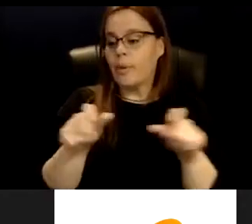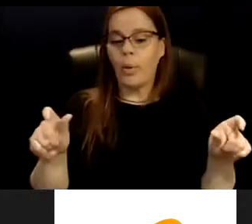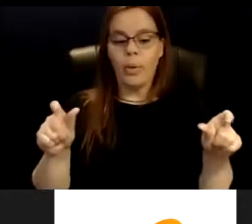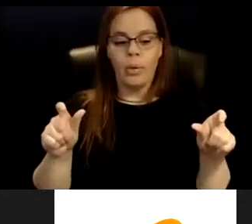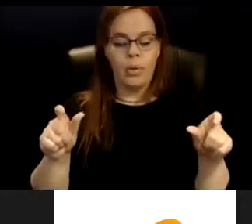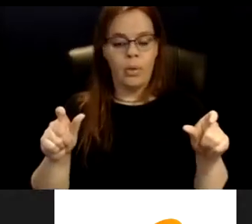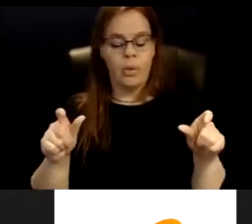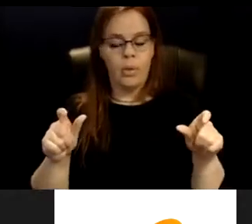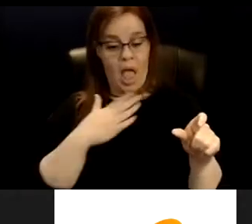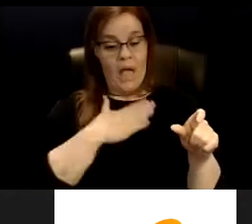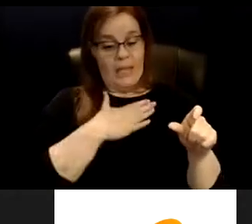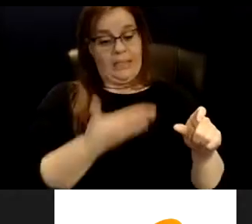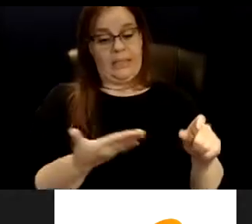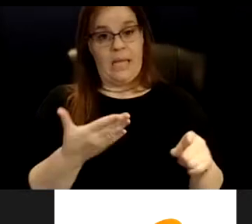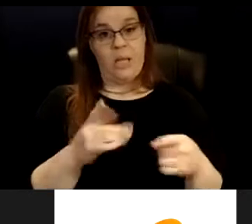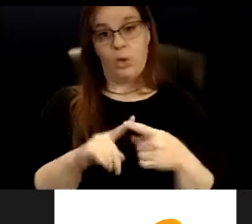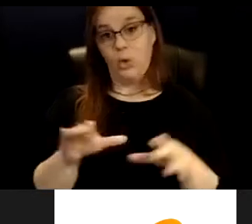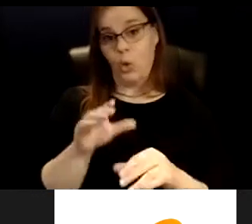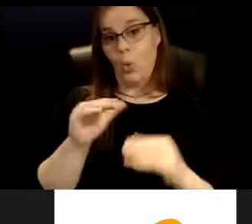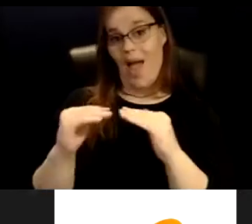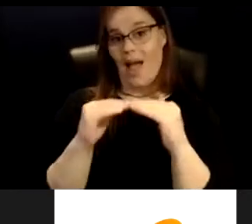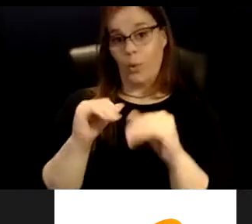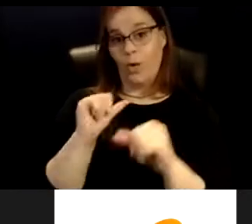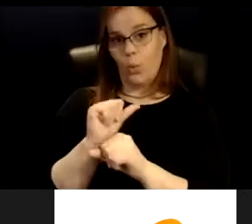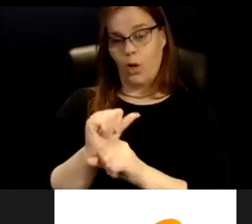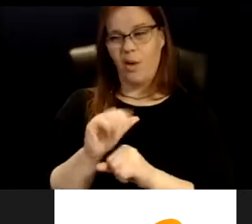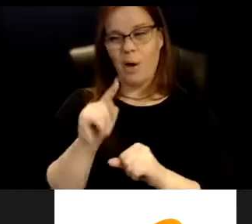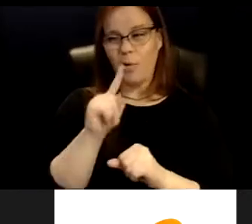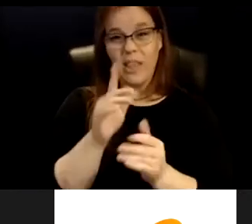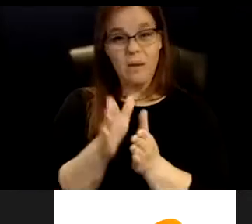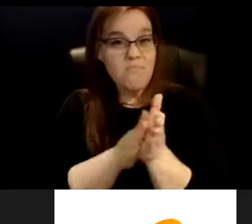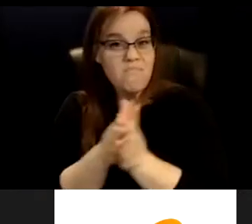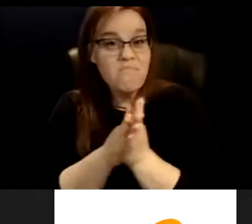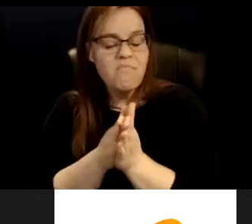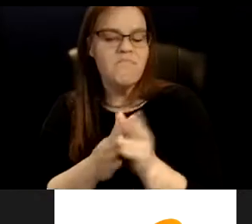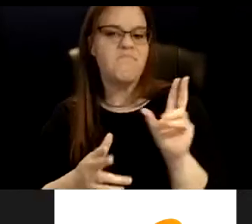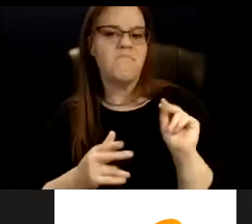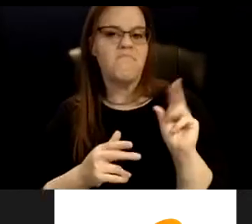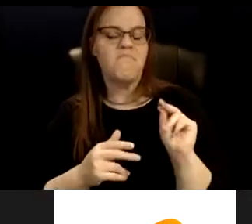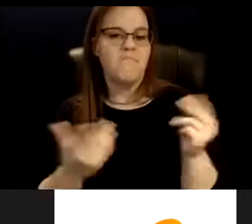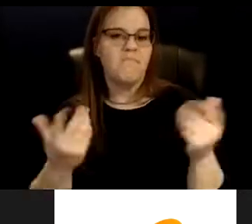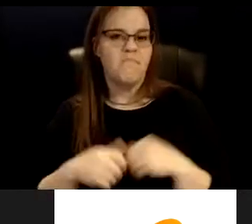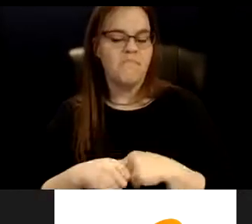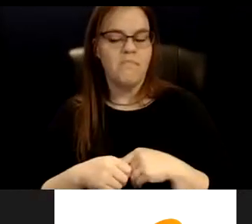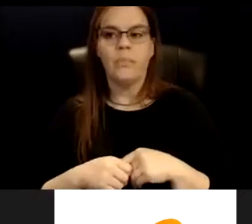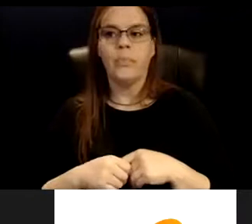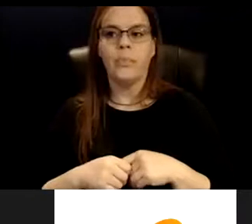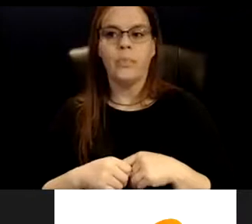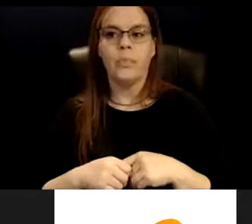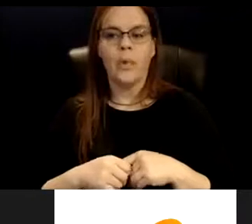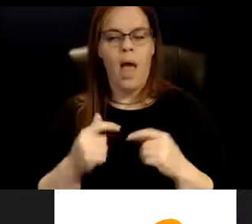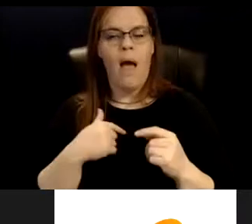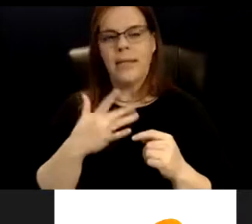consenting to do equity work, but they're not really into it. And I see the consenting folks primarily, you know, in government